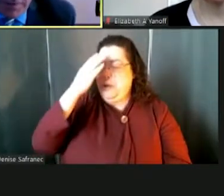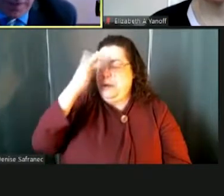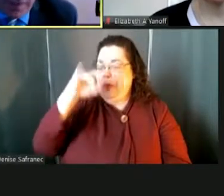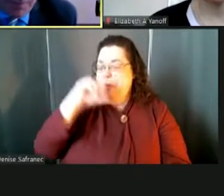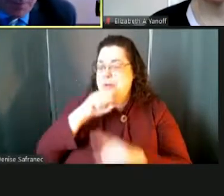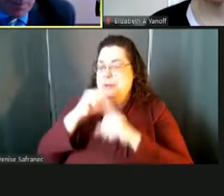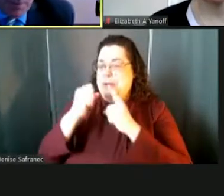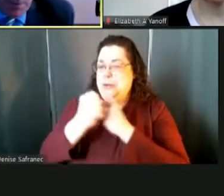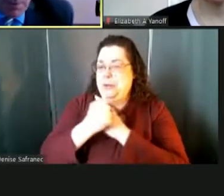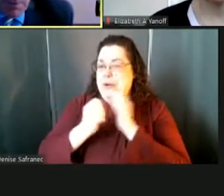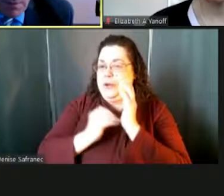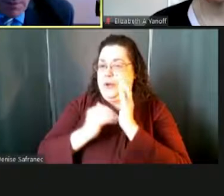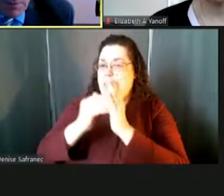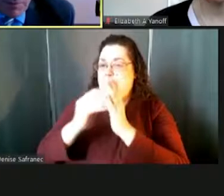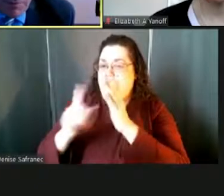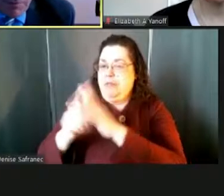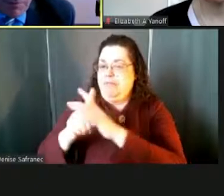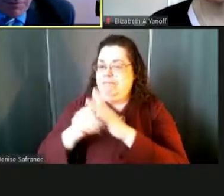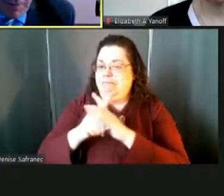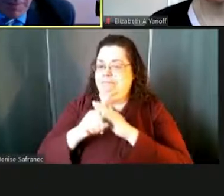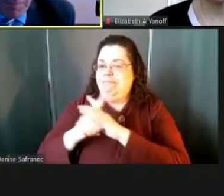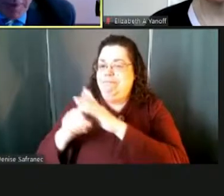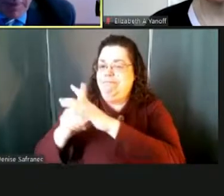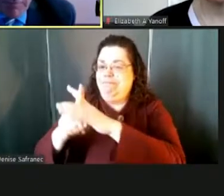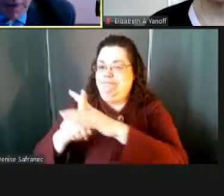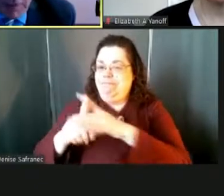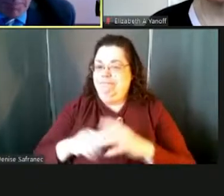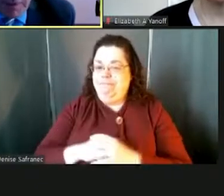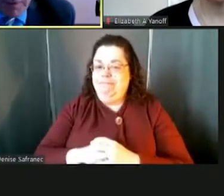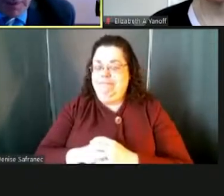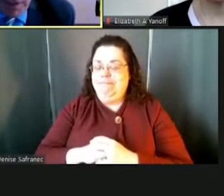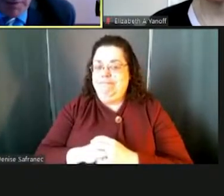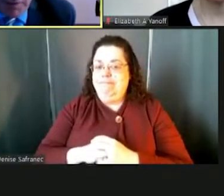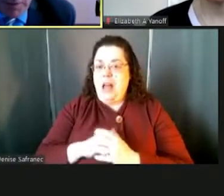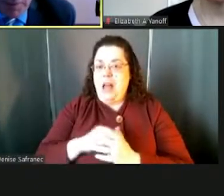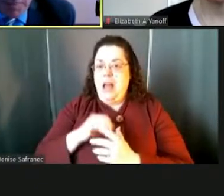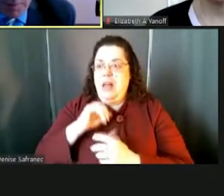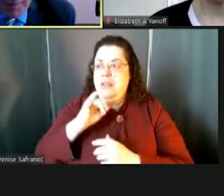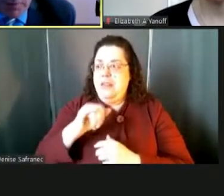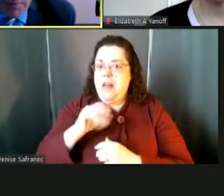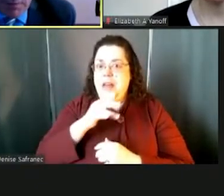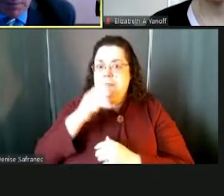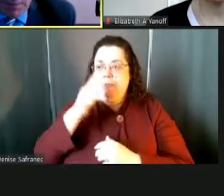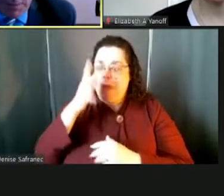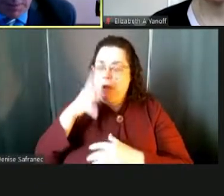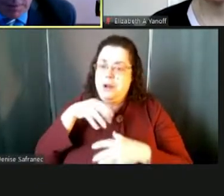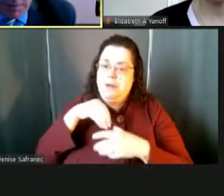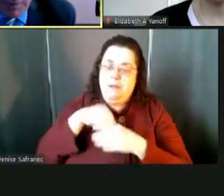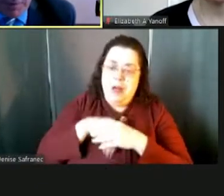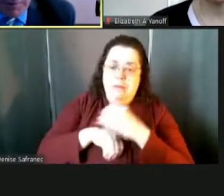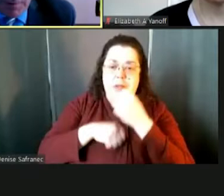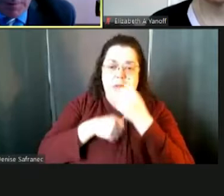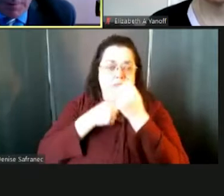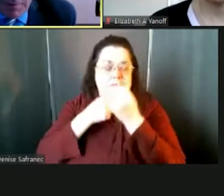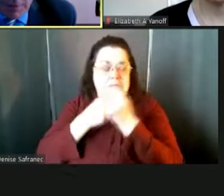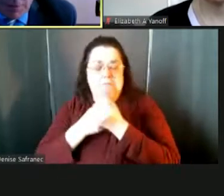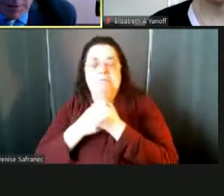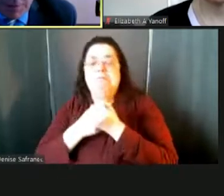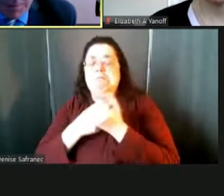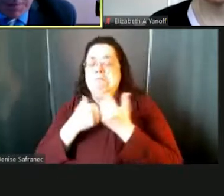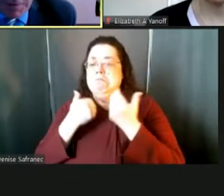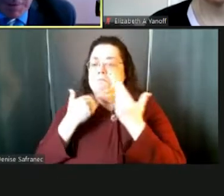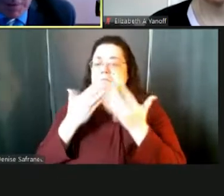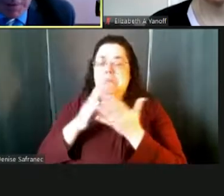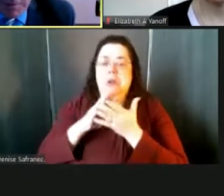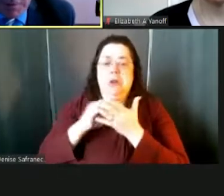I would say that, you know, the direct parent involvement and engagement in supporting the delivery of the, of the